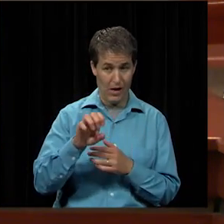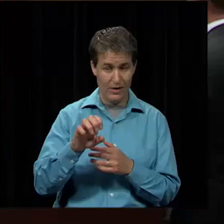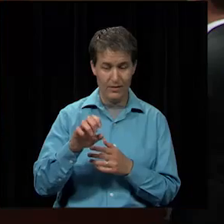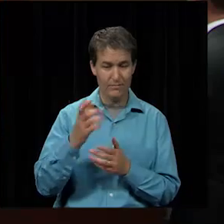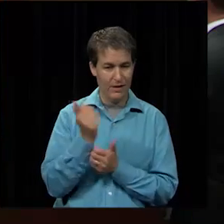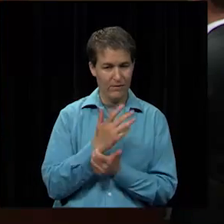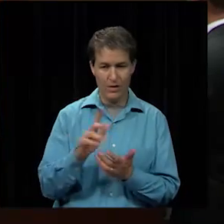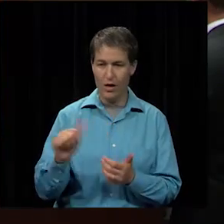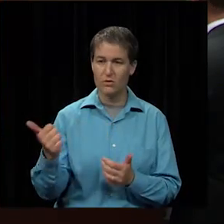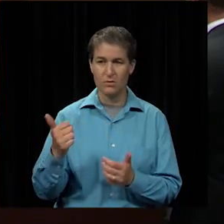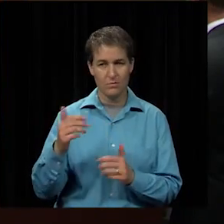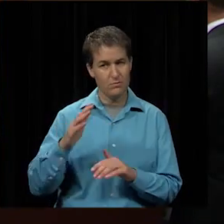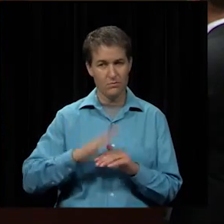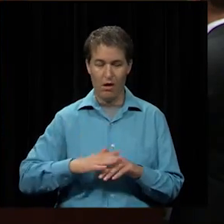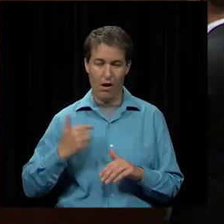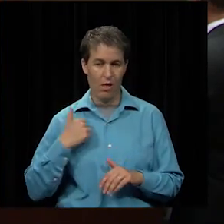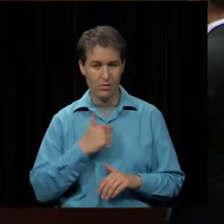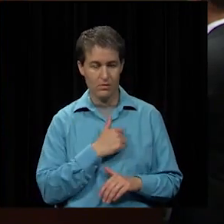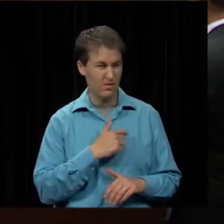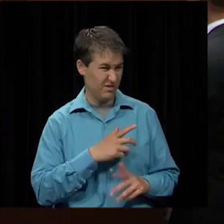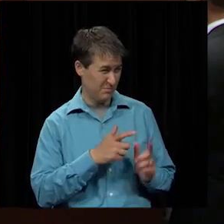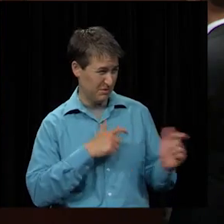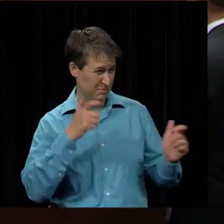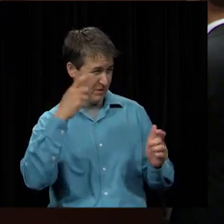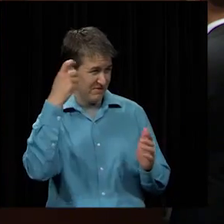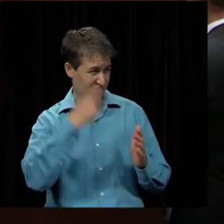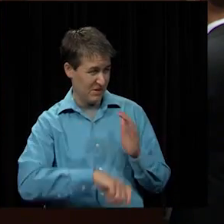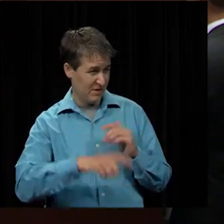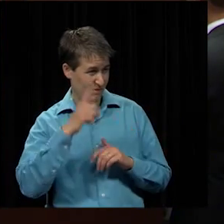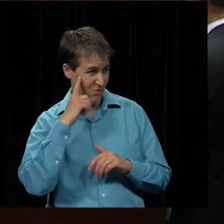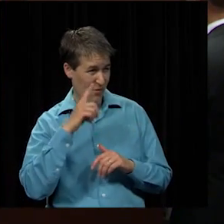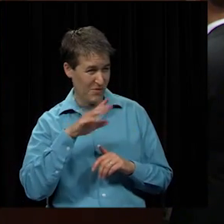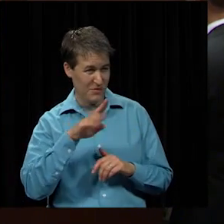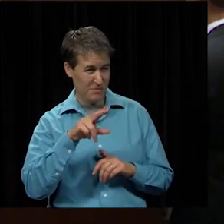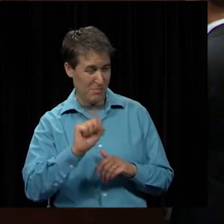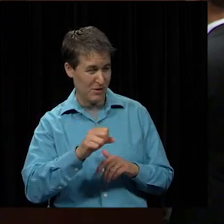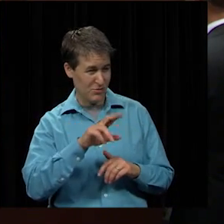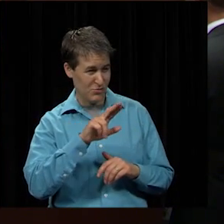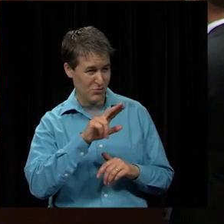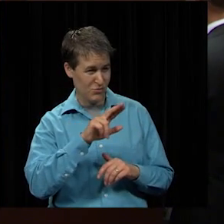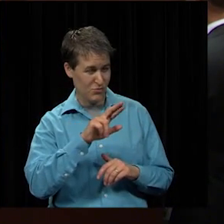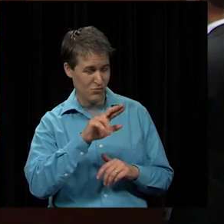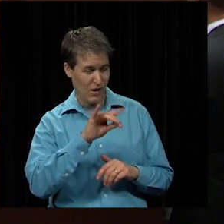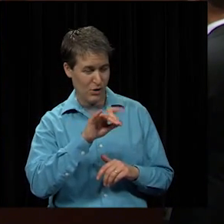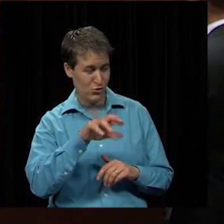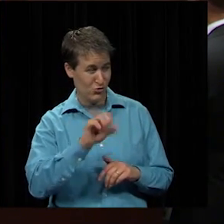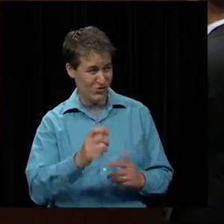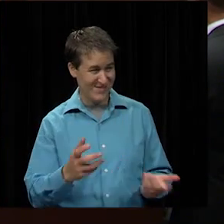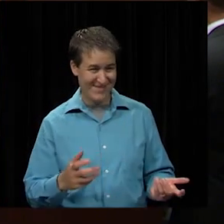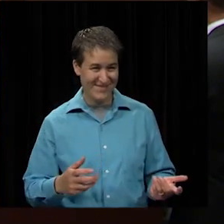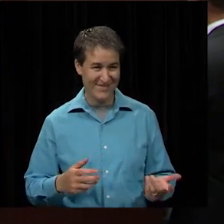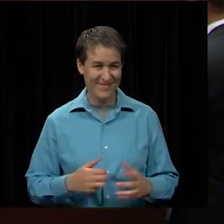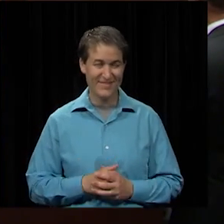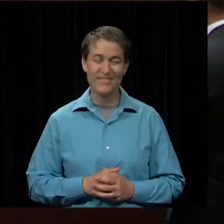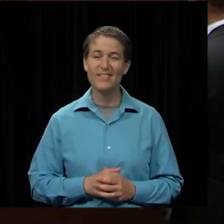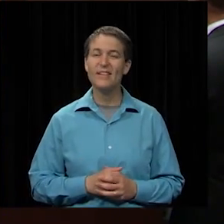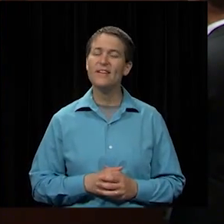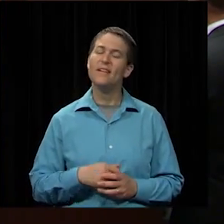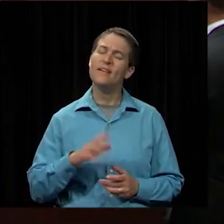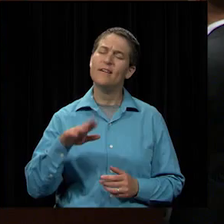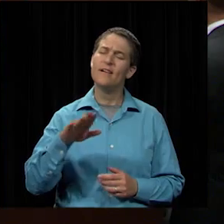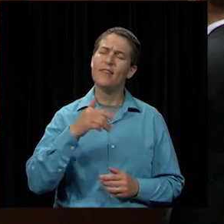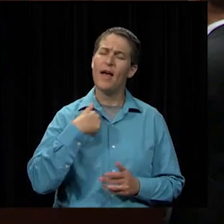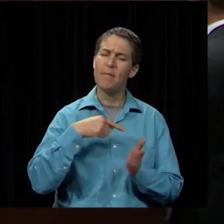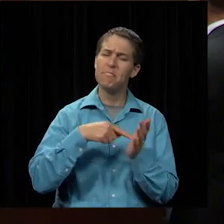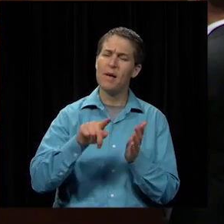be on us it's gonna be a big fee for those bus riders and do we do we play with that pay